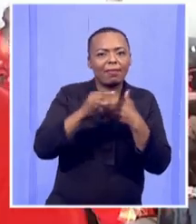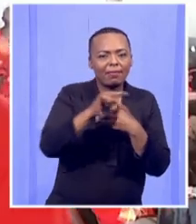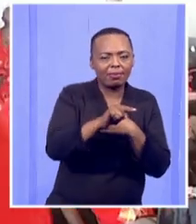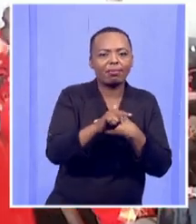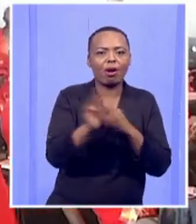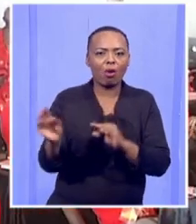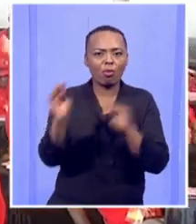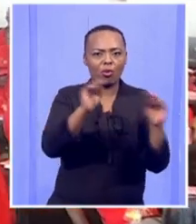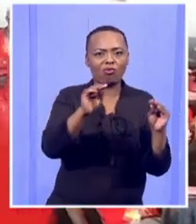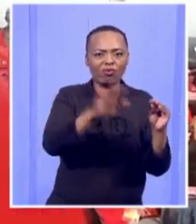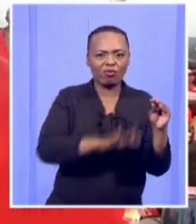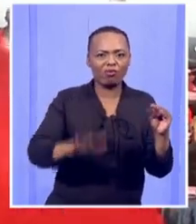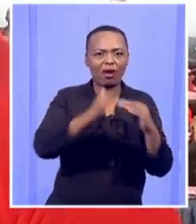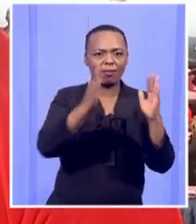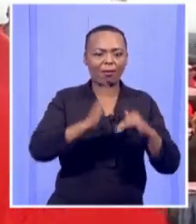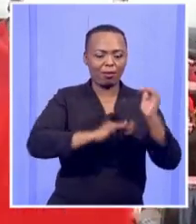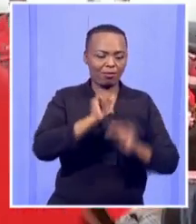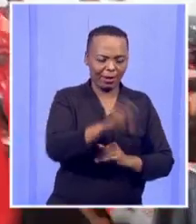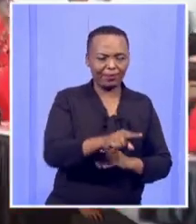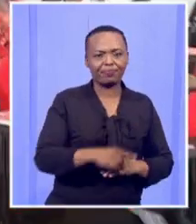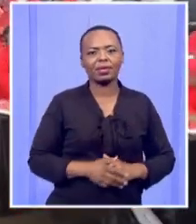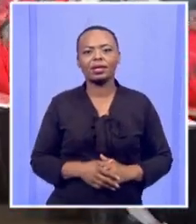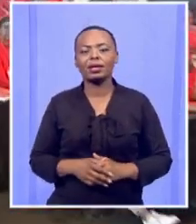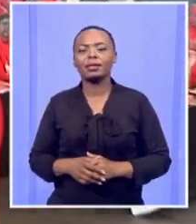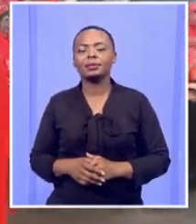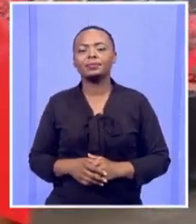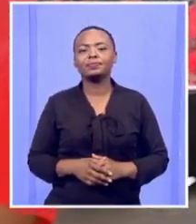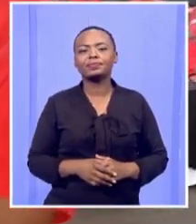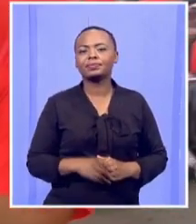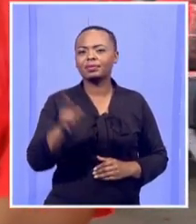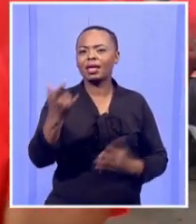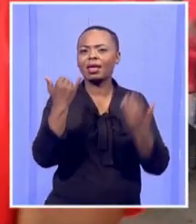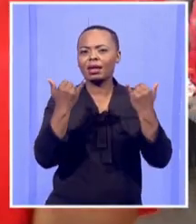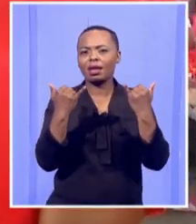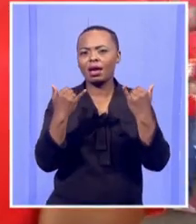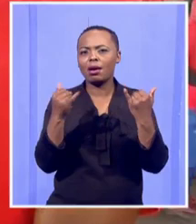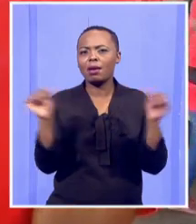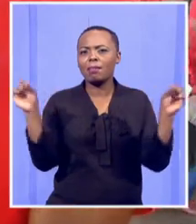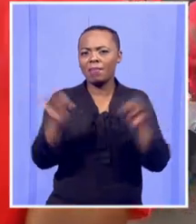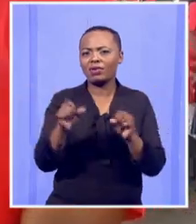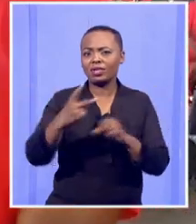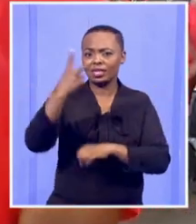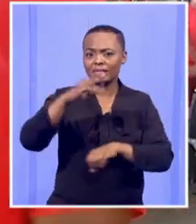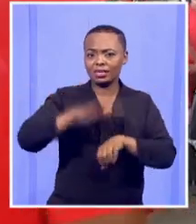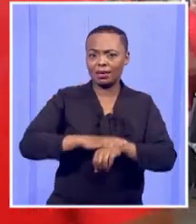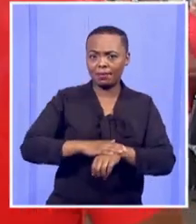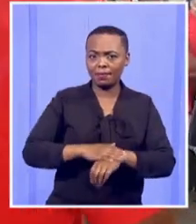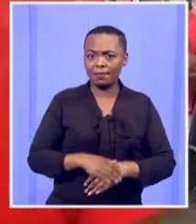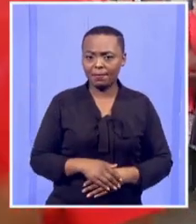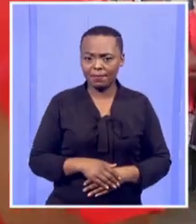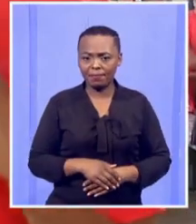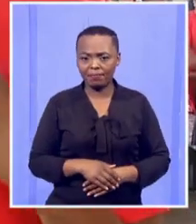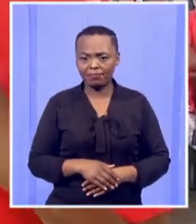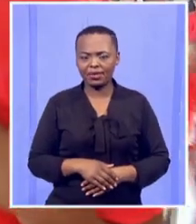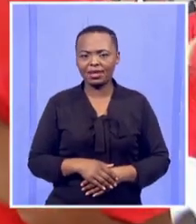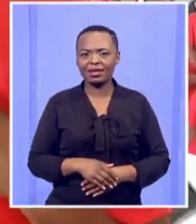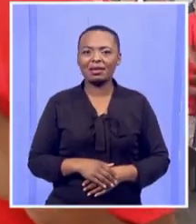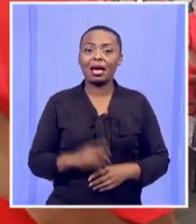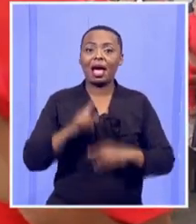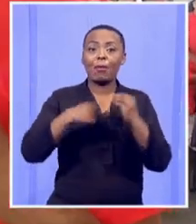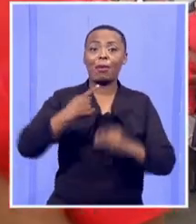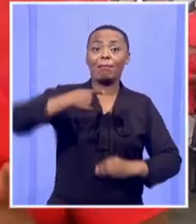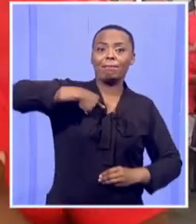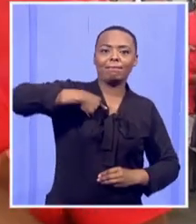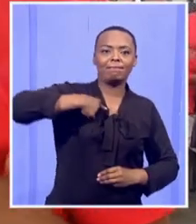environment. Thank you very much. Okay, just closing before I let you go, are you coming back for the second term? It's not about me